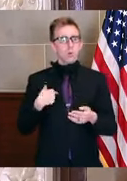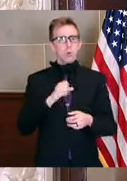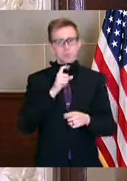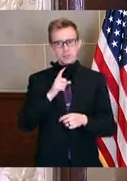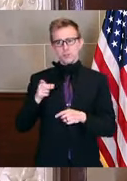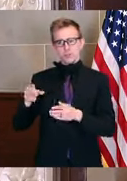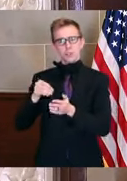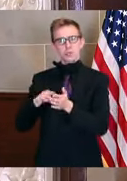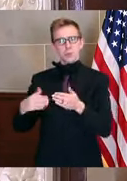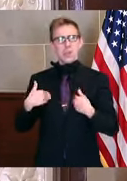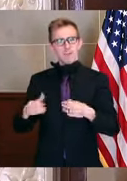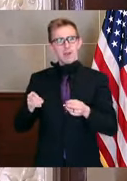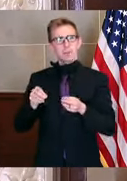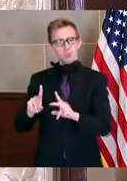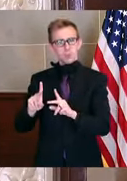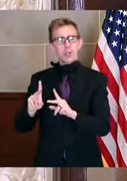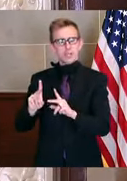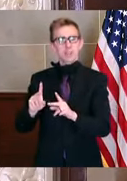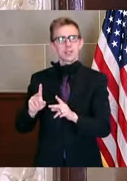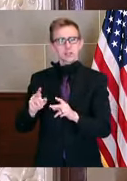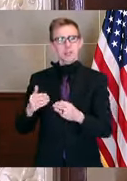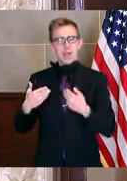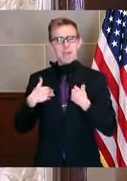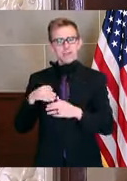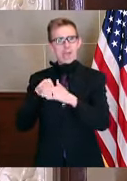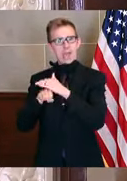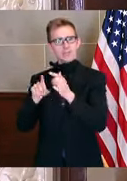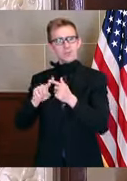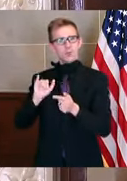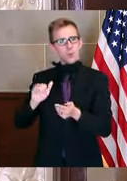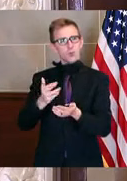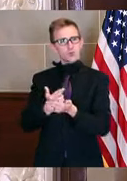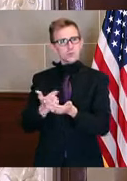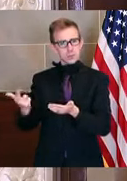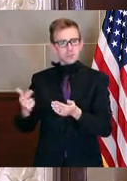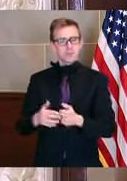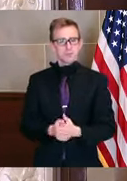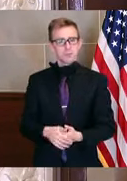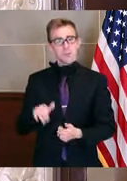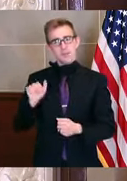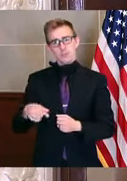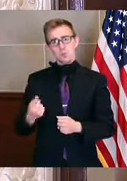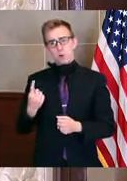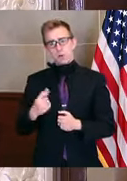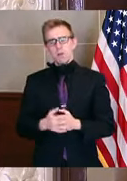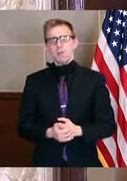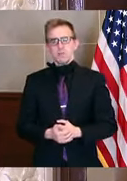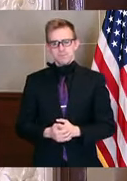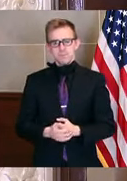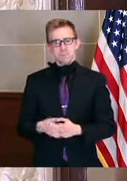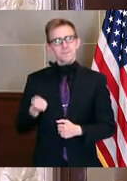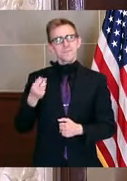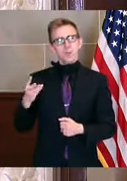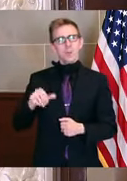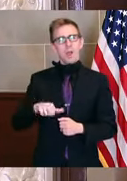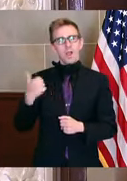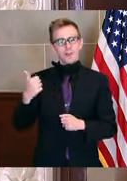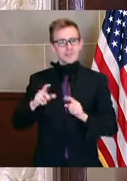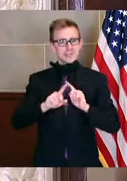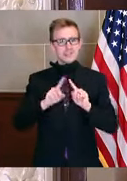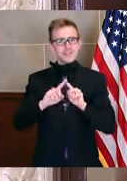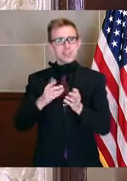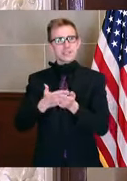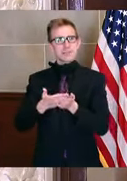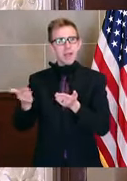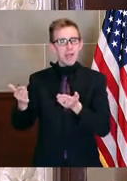have, uh, opportunity for, for success and have access to those resources. So that's one. Um, there's a few others, you know, a lot of different supplies,